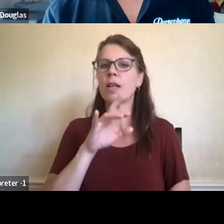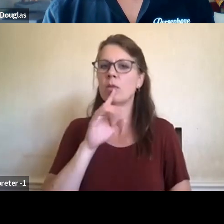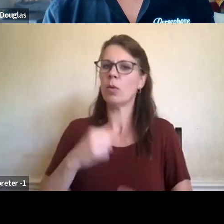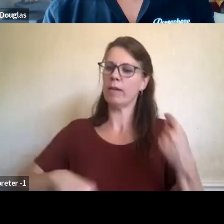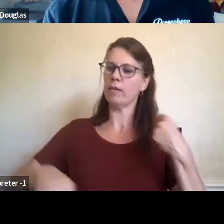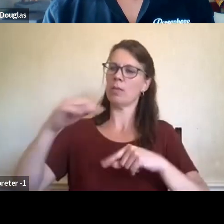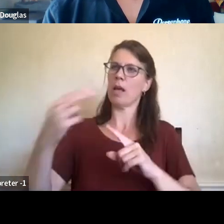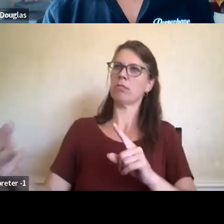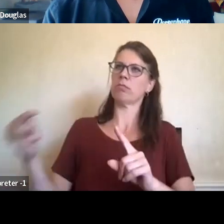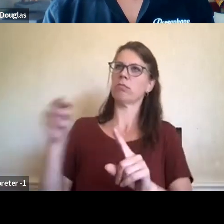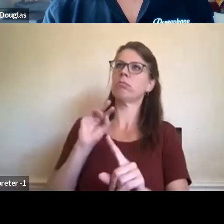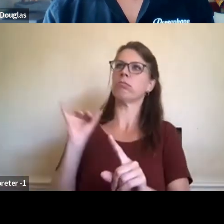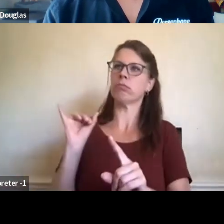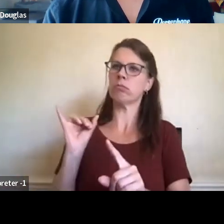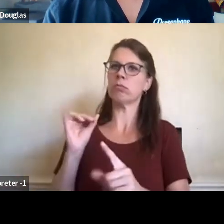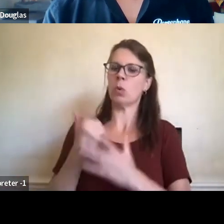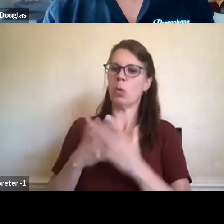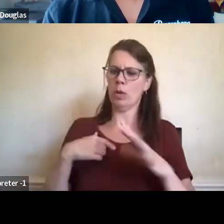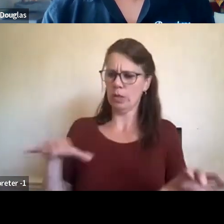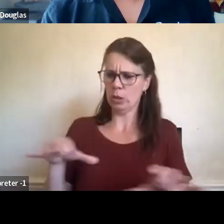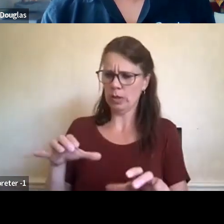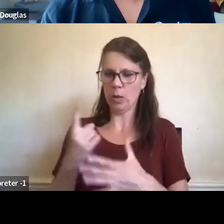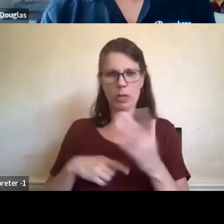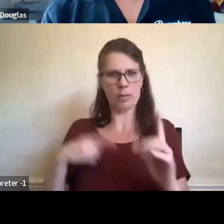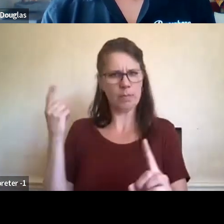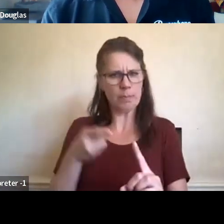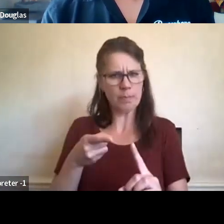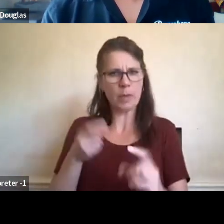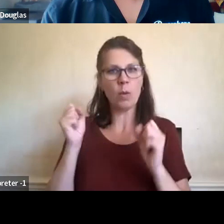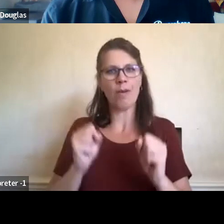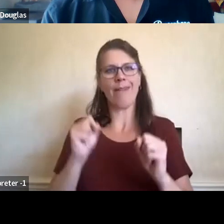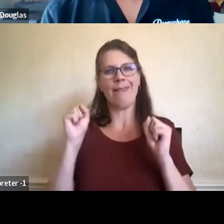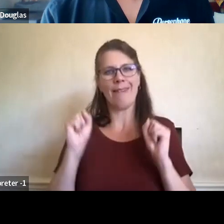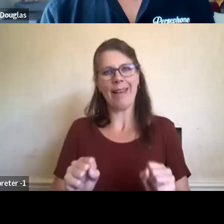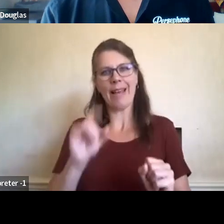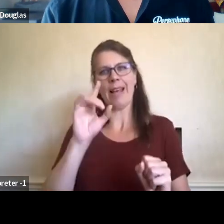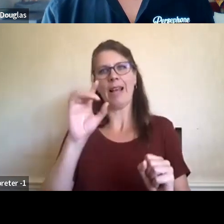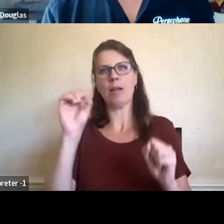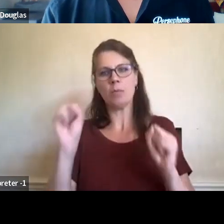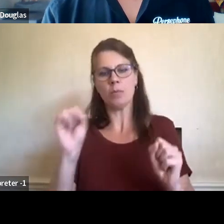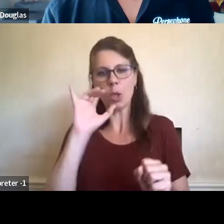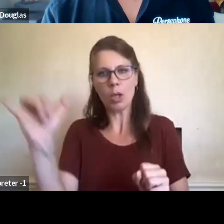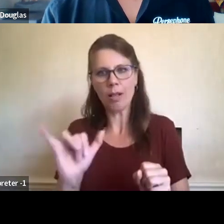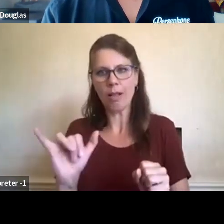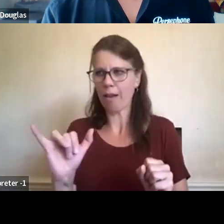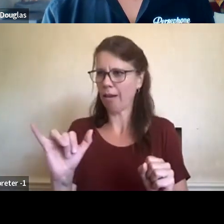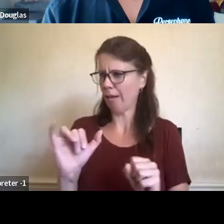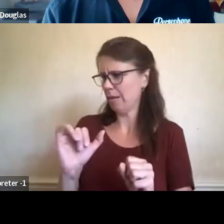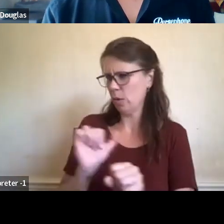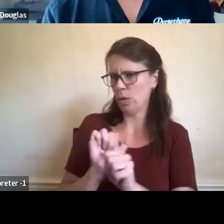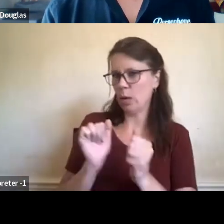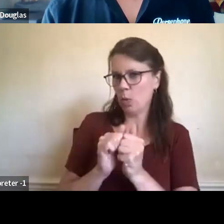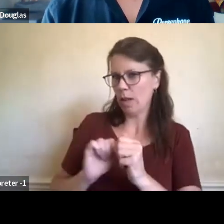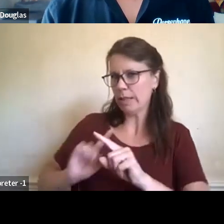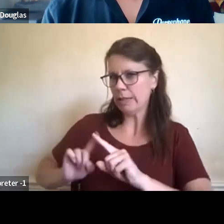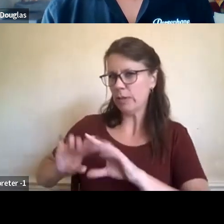revitalize our commitment to what this potentially could look like in a collaborative way. Industry, if you